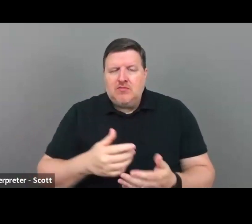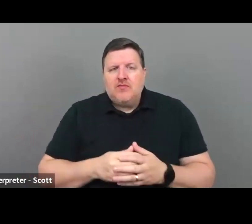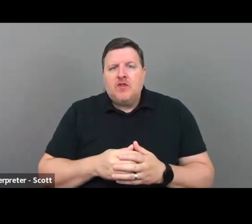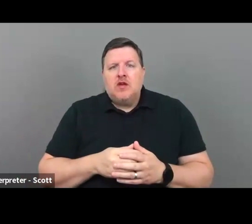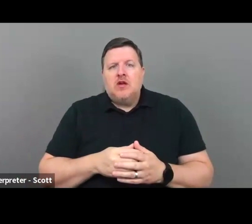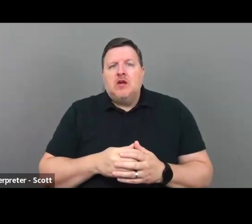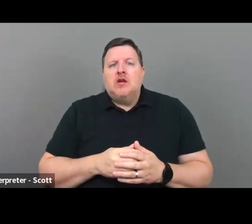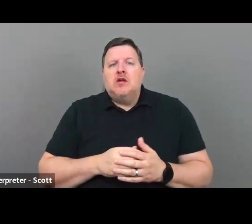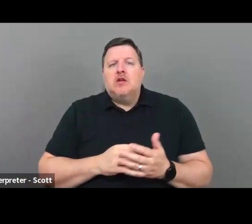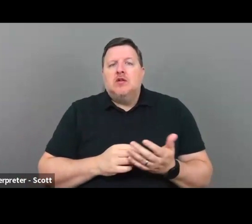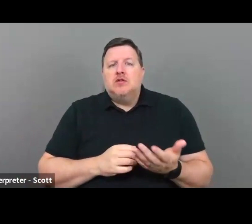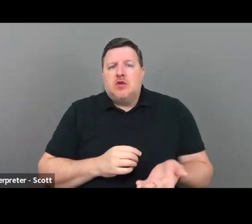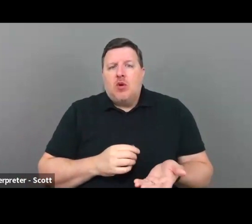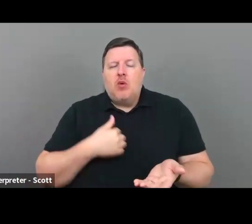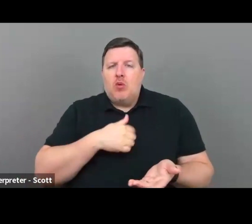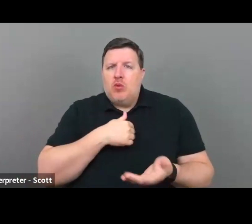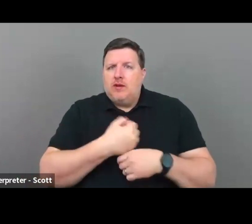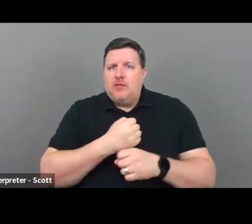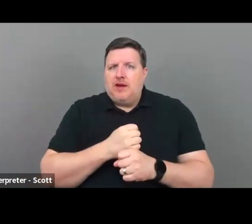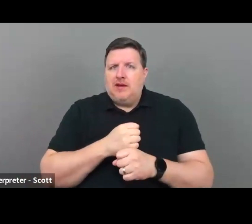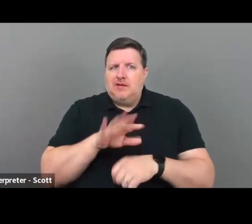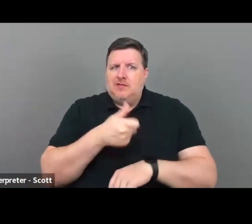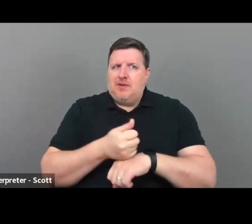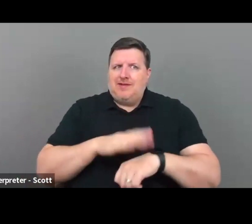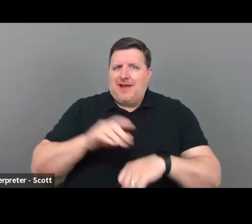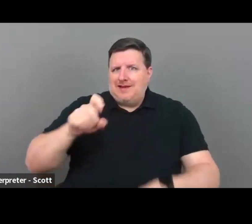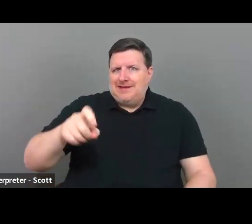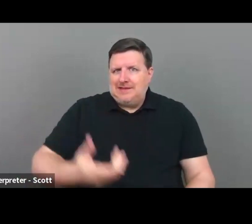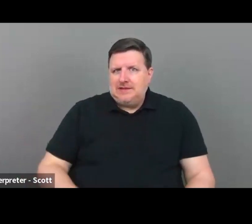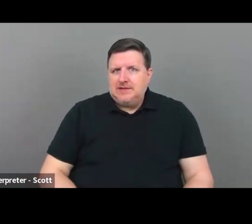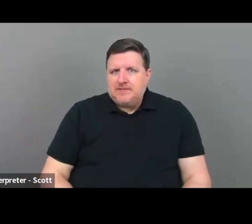um, that's needs based. Uh,